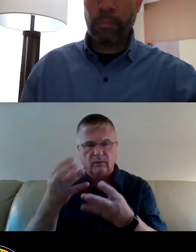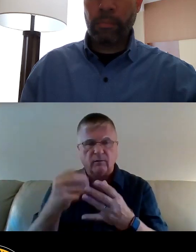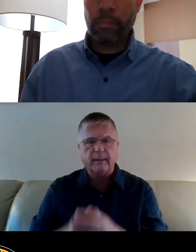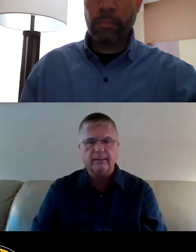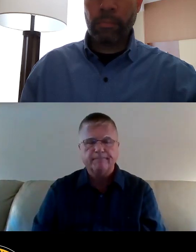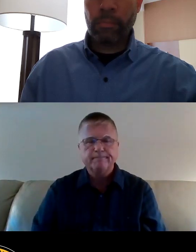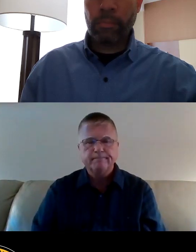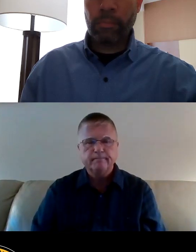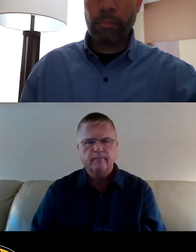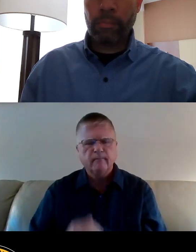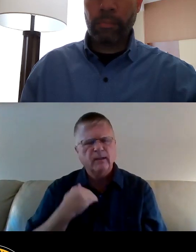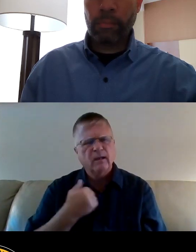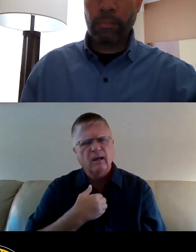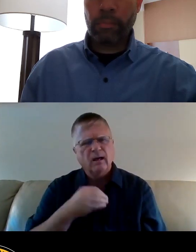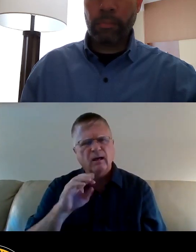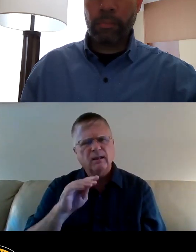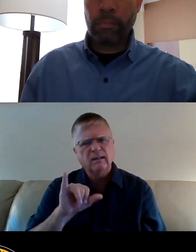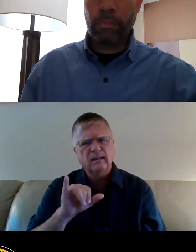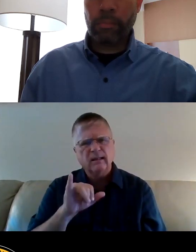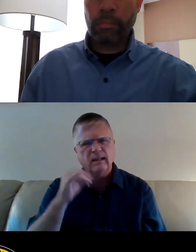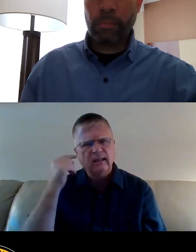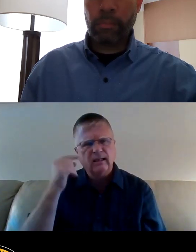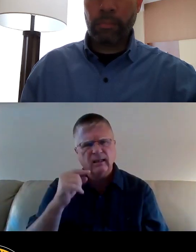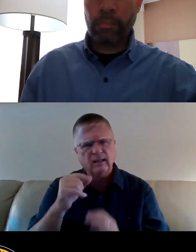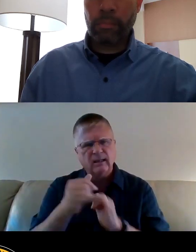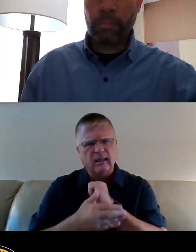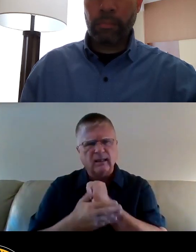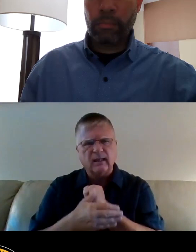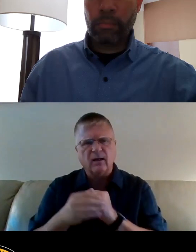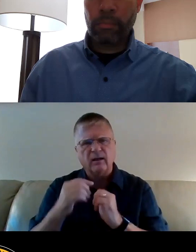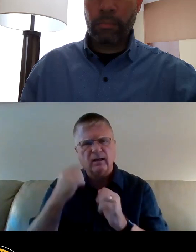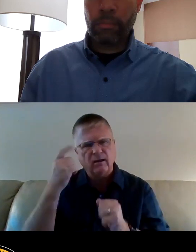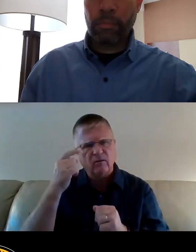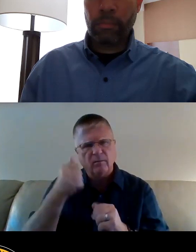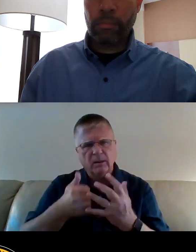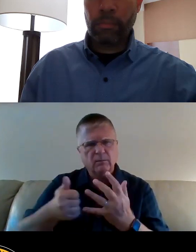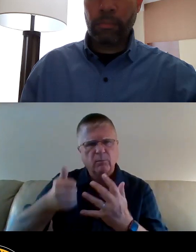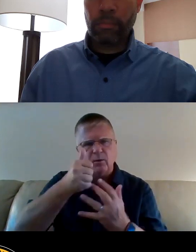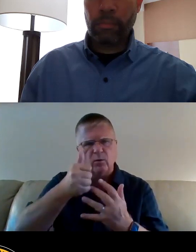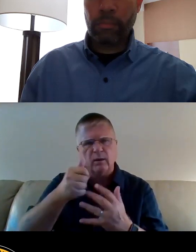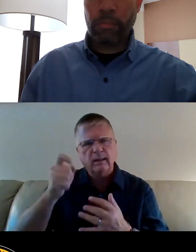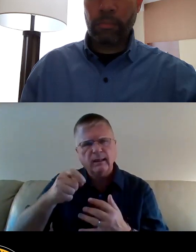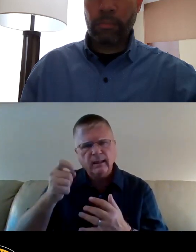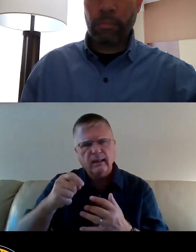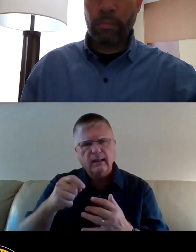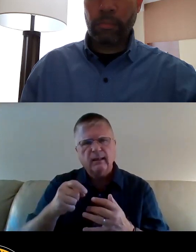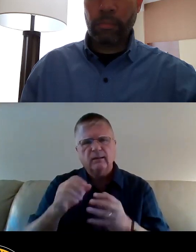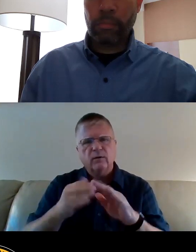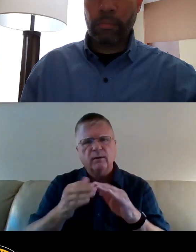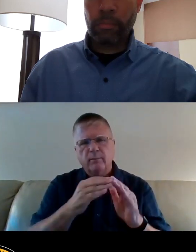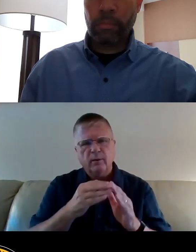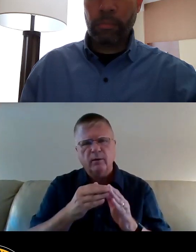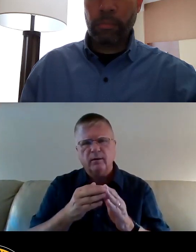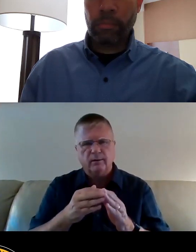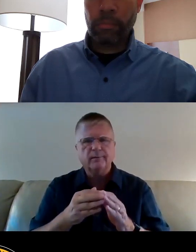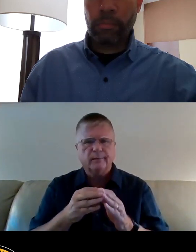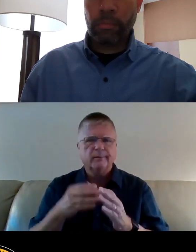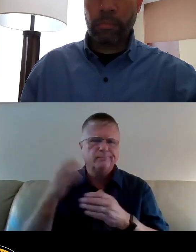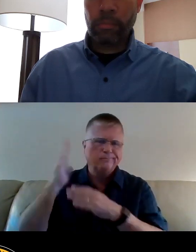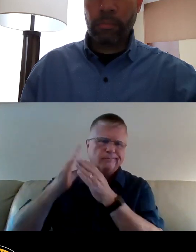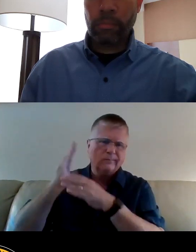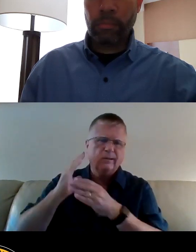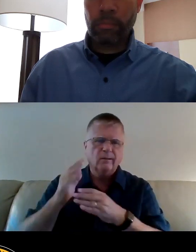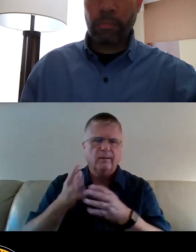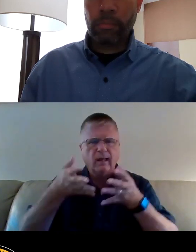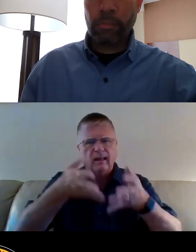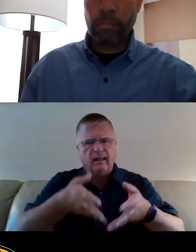Our city and county governments must prioritize the needs of communities historically left behind so that our neighborhoods